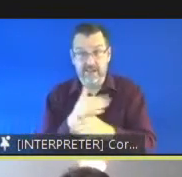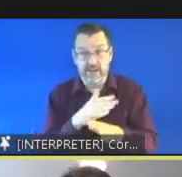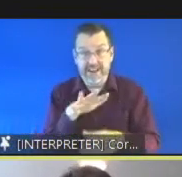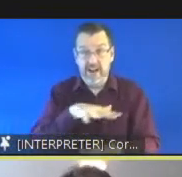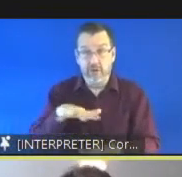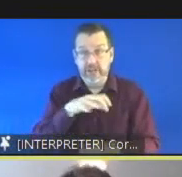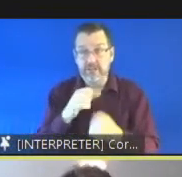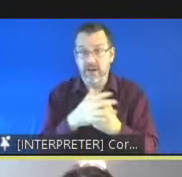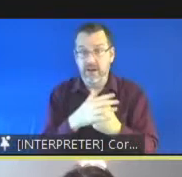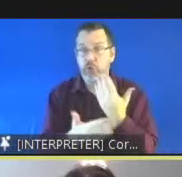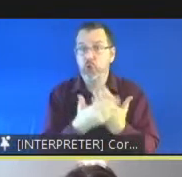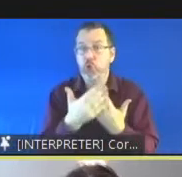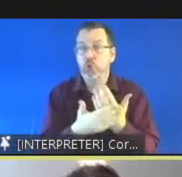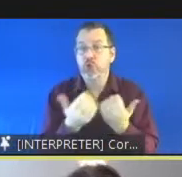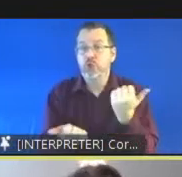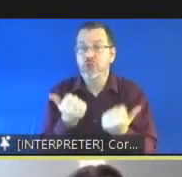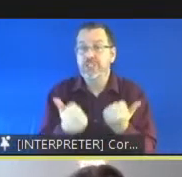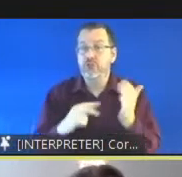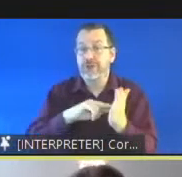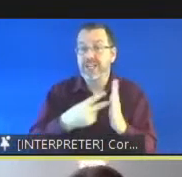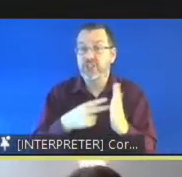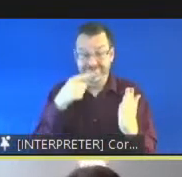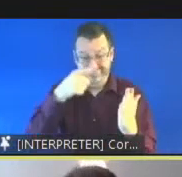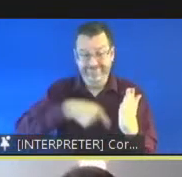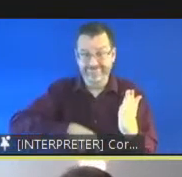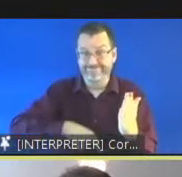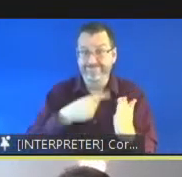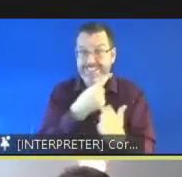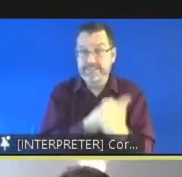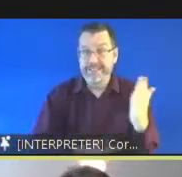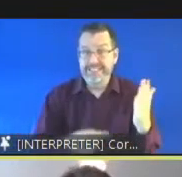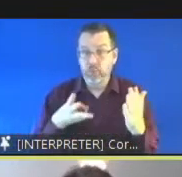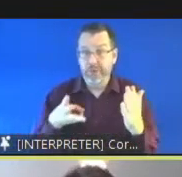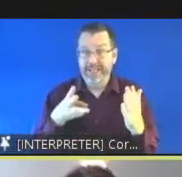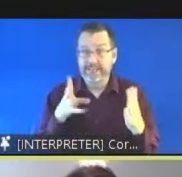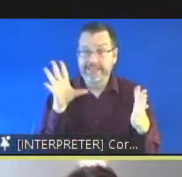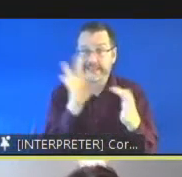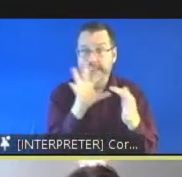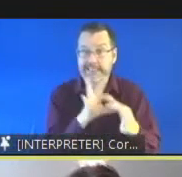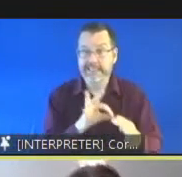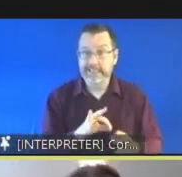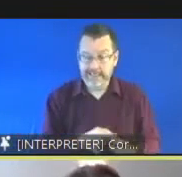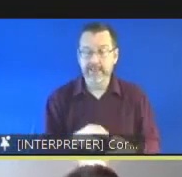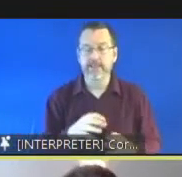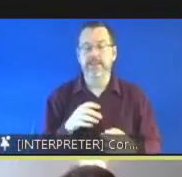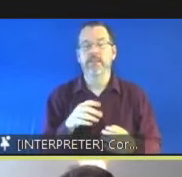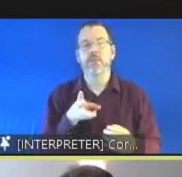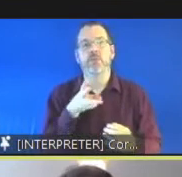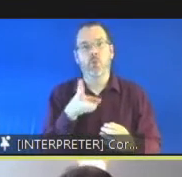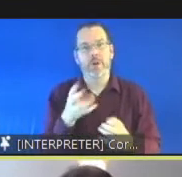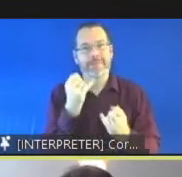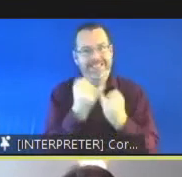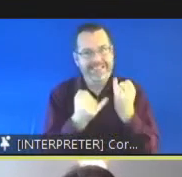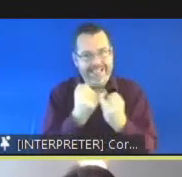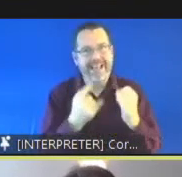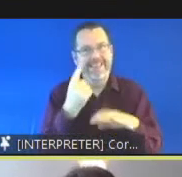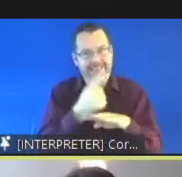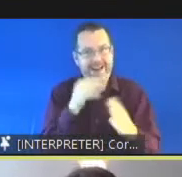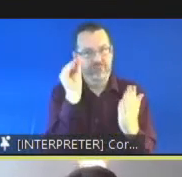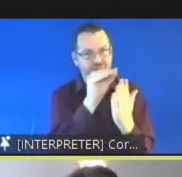uh very clearly um addressed in in both principle and in the substantive detail of the strategy